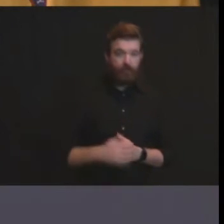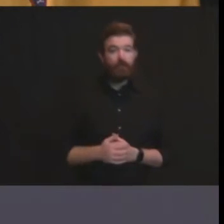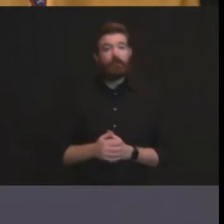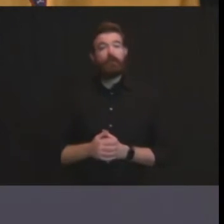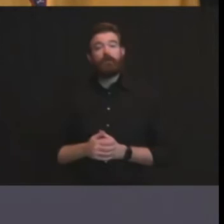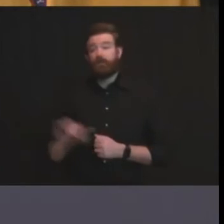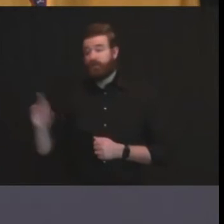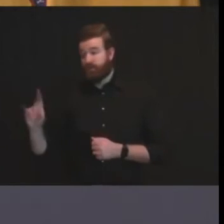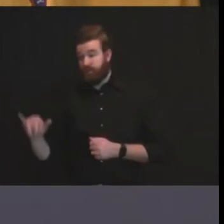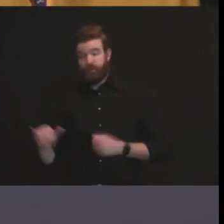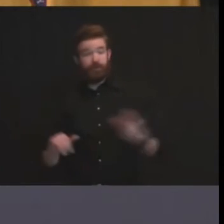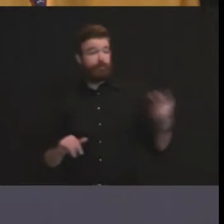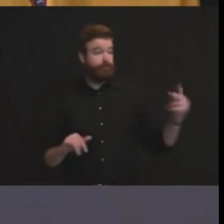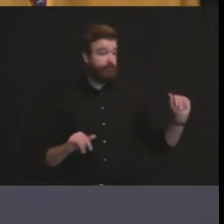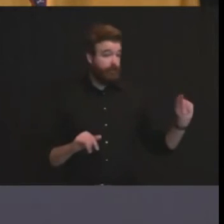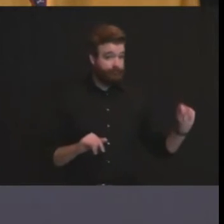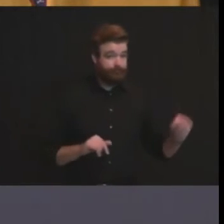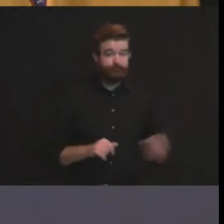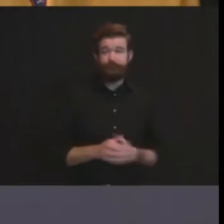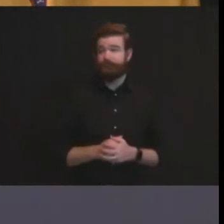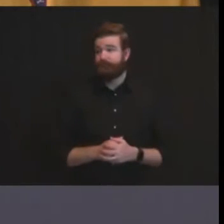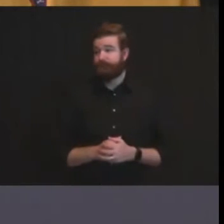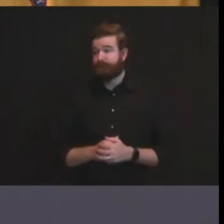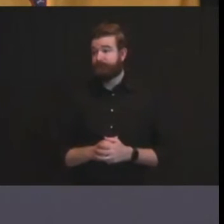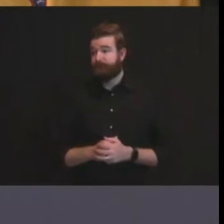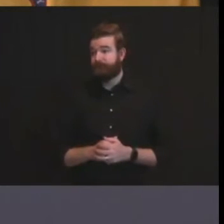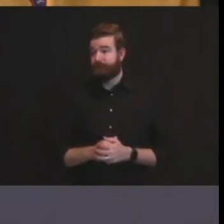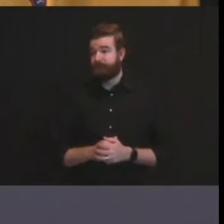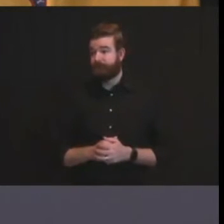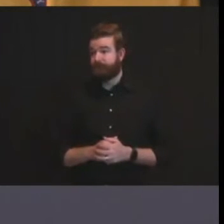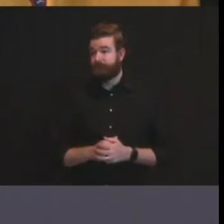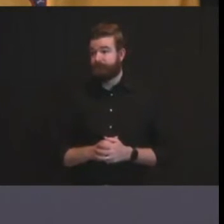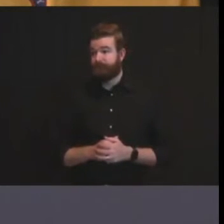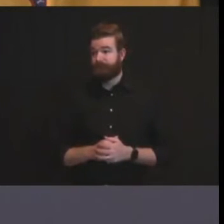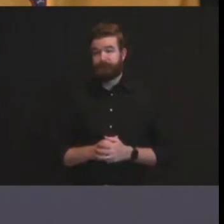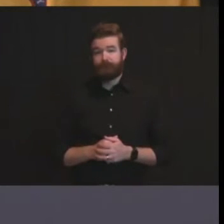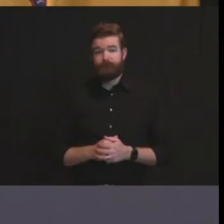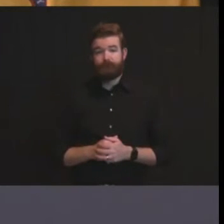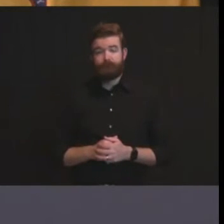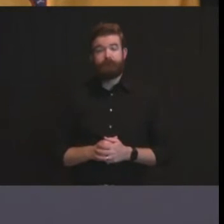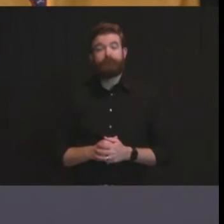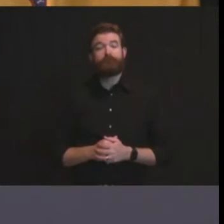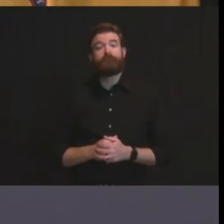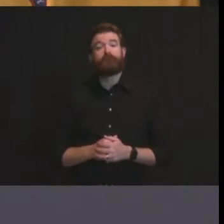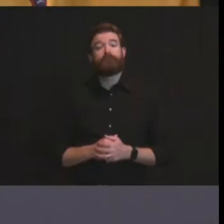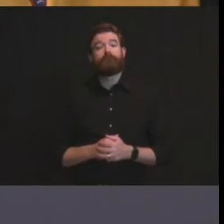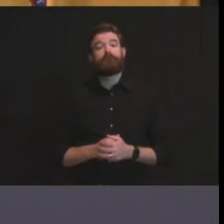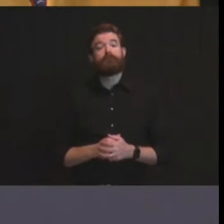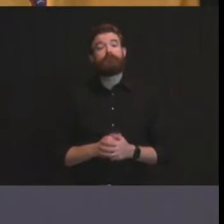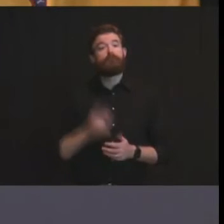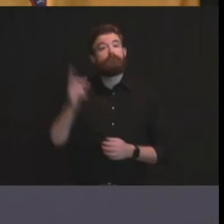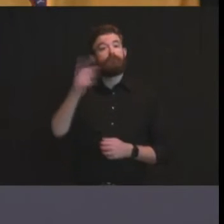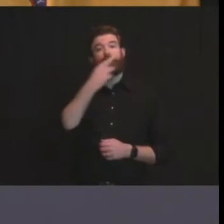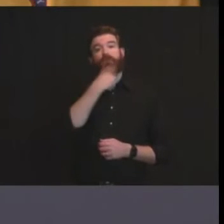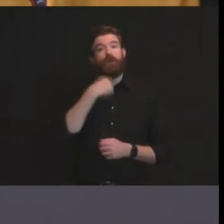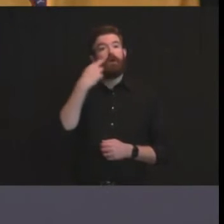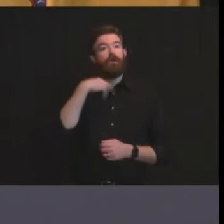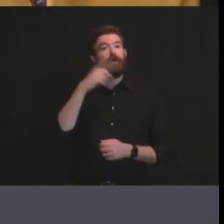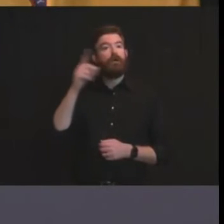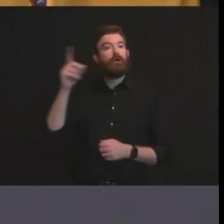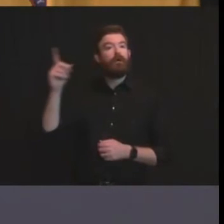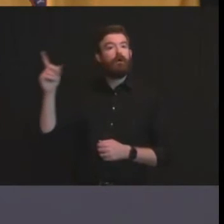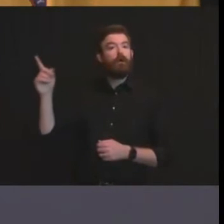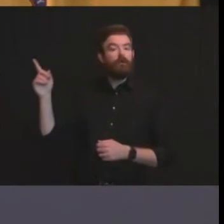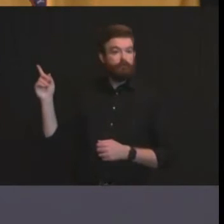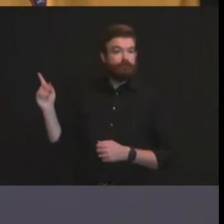that don't have any oomph under them so when we saw restaurants not all but a lot of restaurants migrating toward a sort of